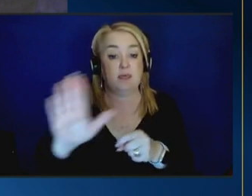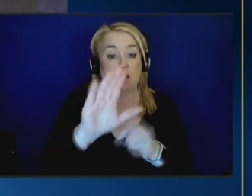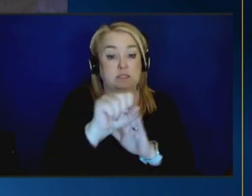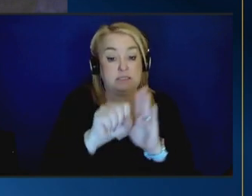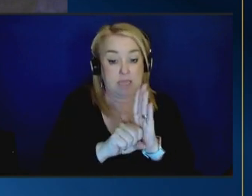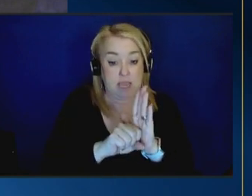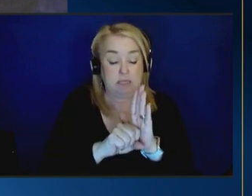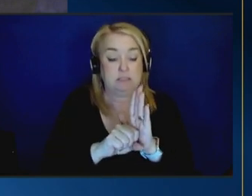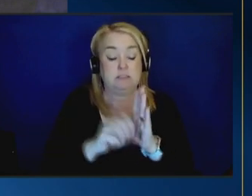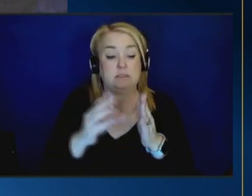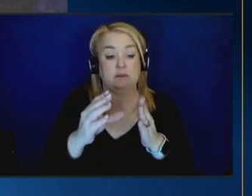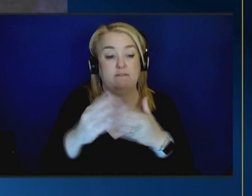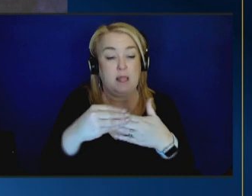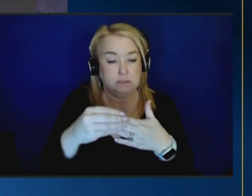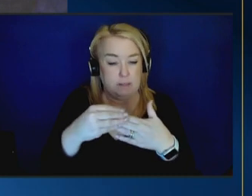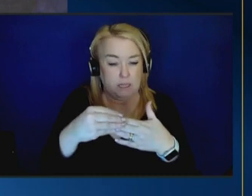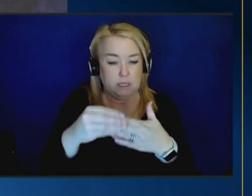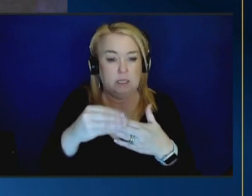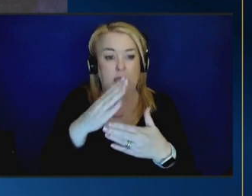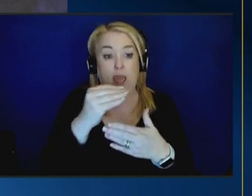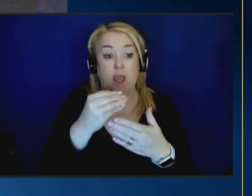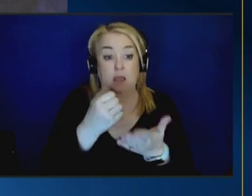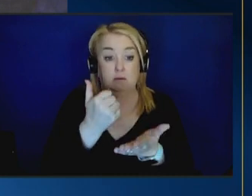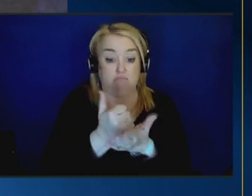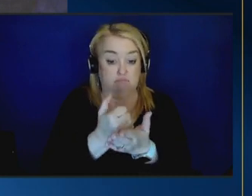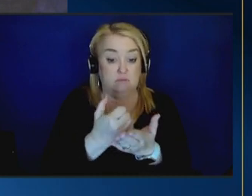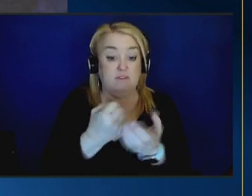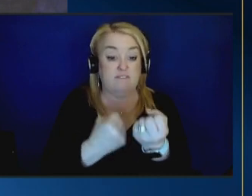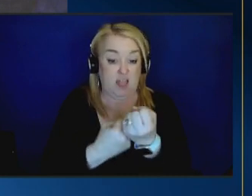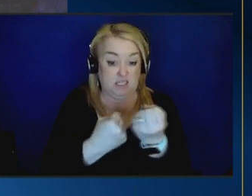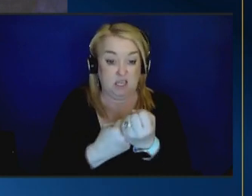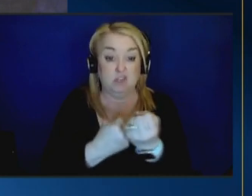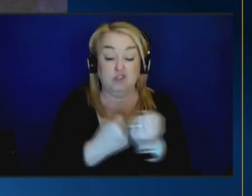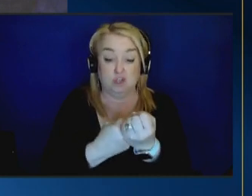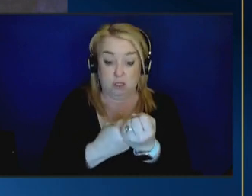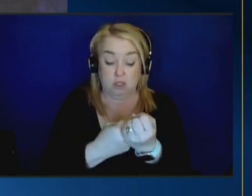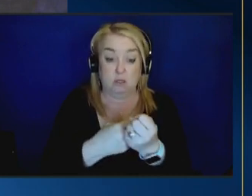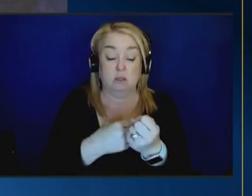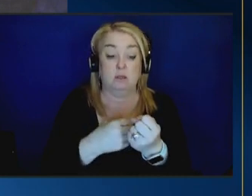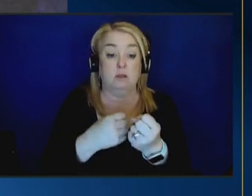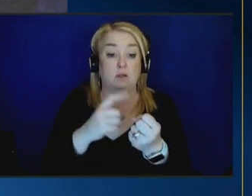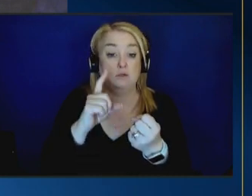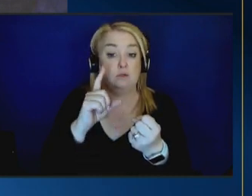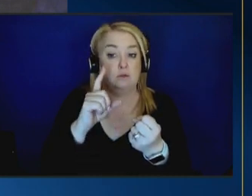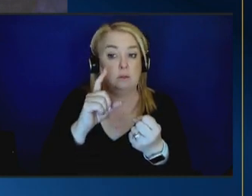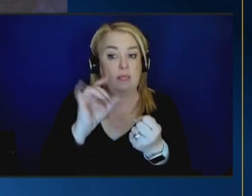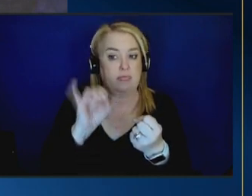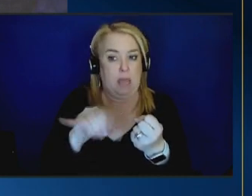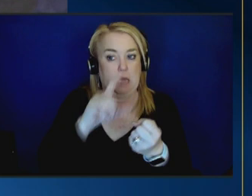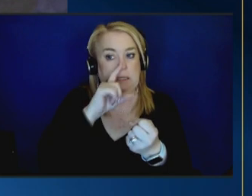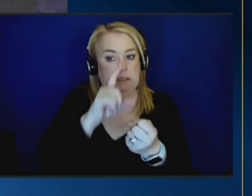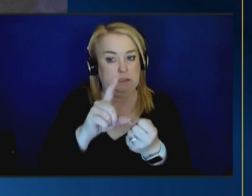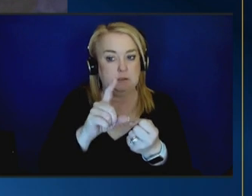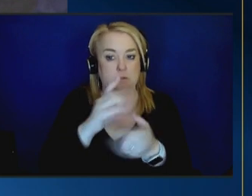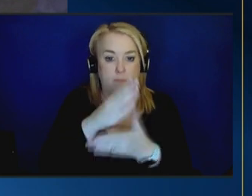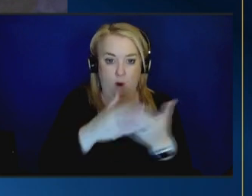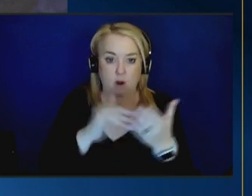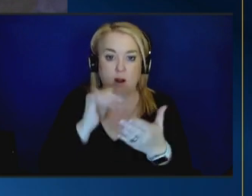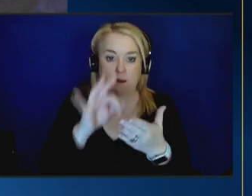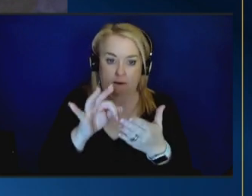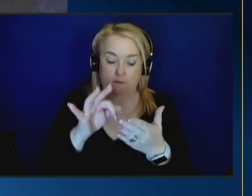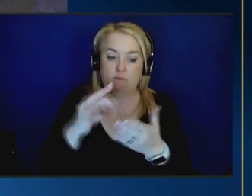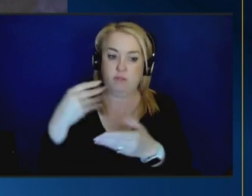as well as the validation uh to reform the front end of the system i think uh um is will be a part of the legacy